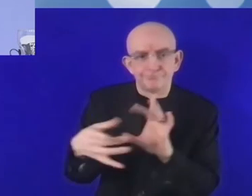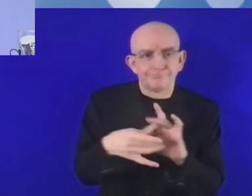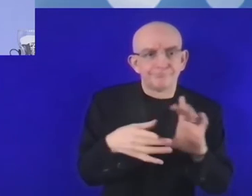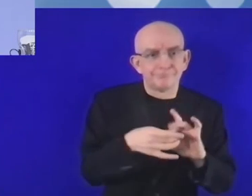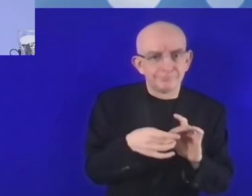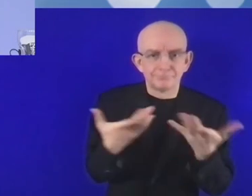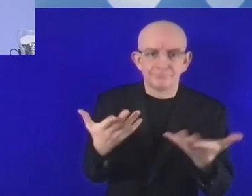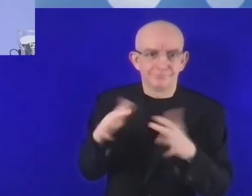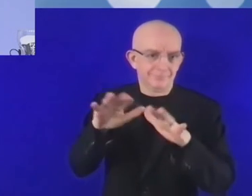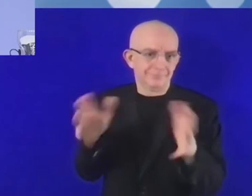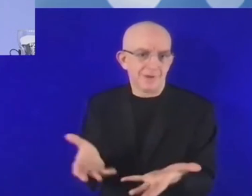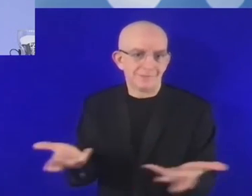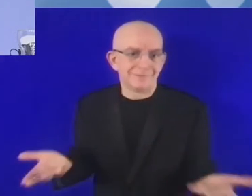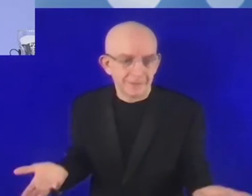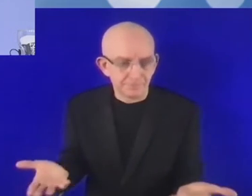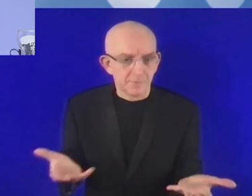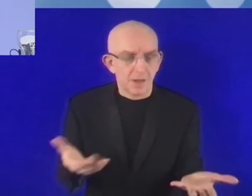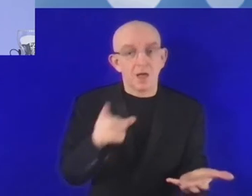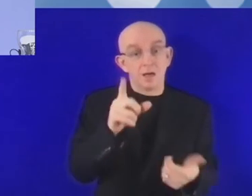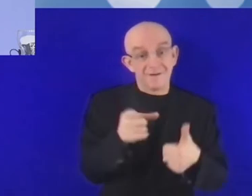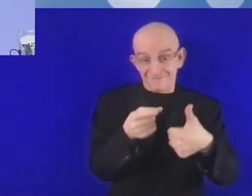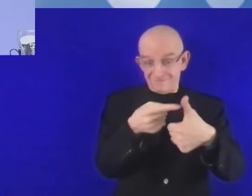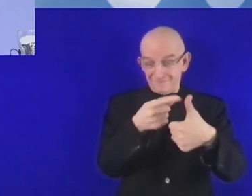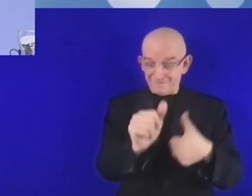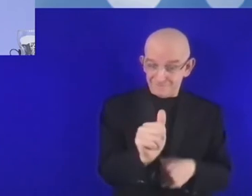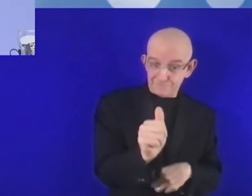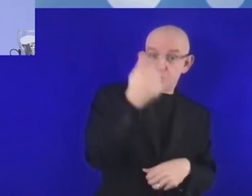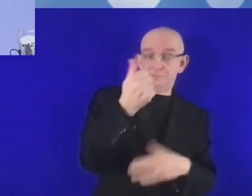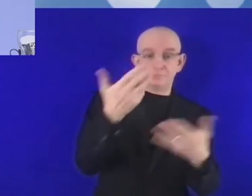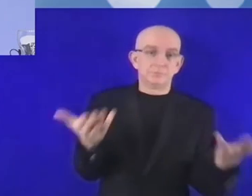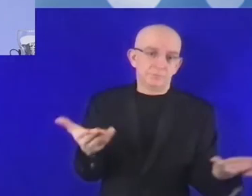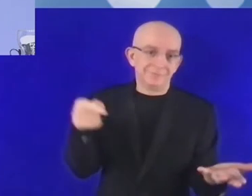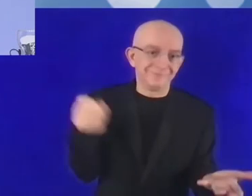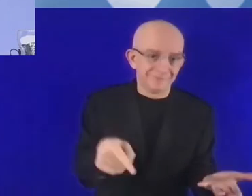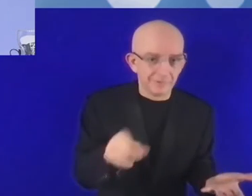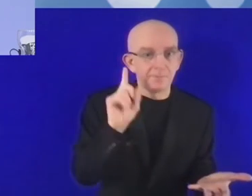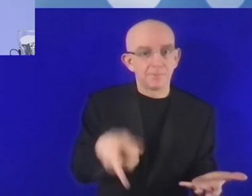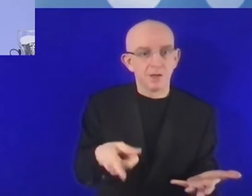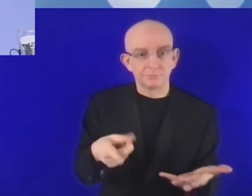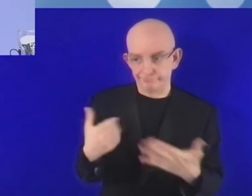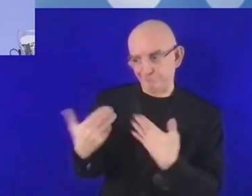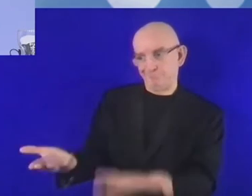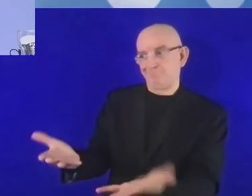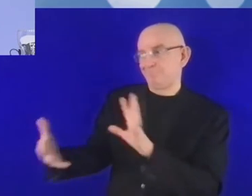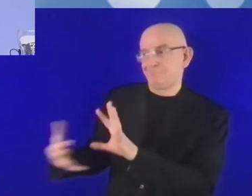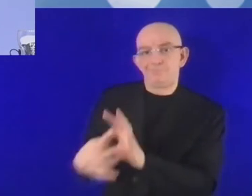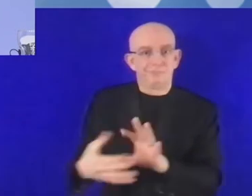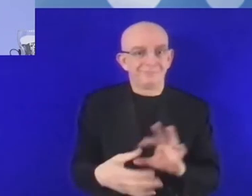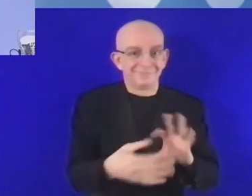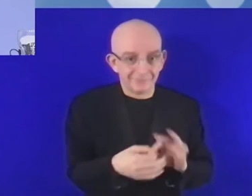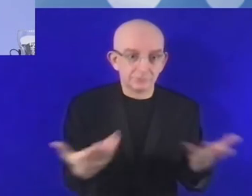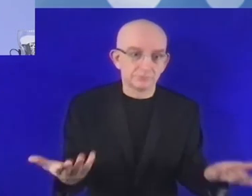theory, at least 95% of the world population is within reach of a mobile cellular